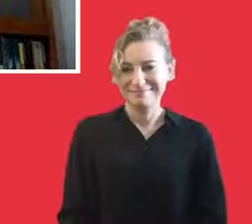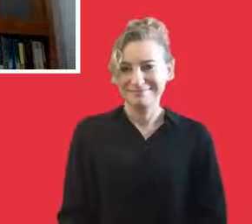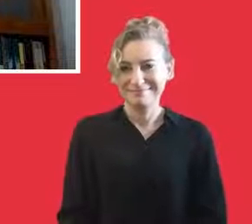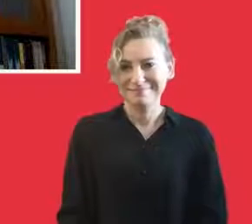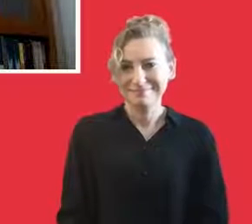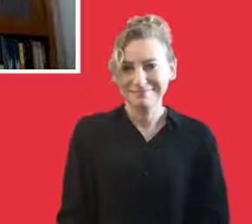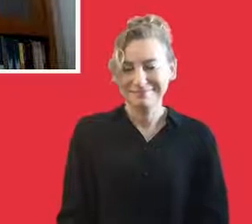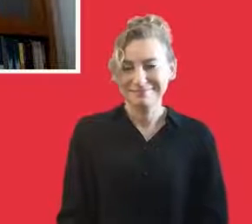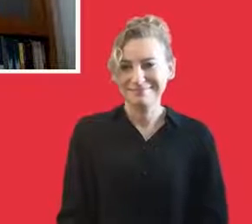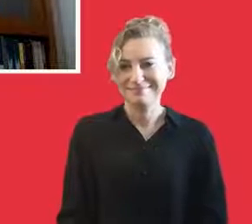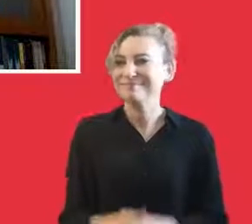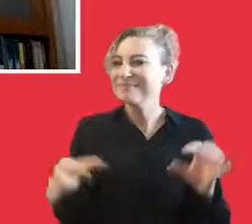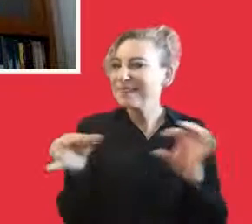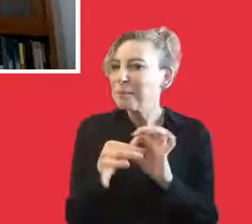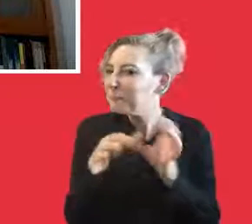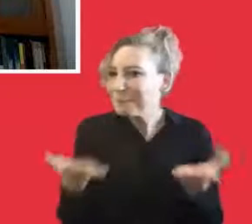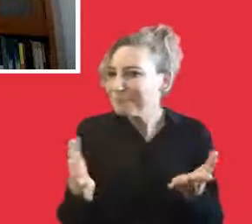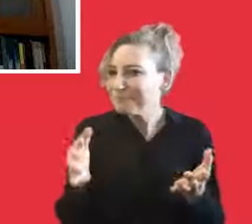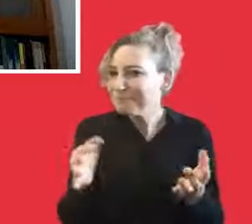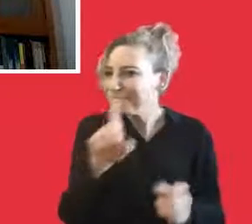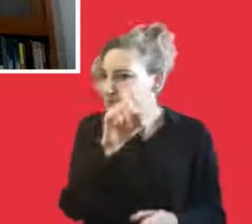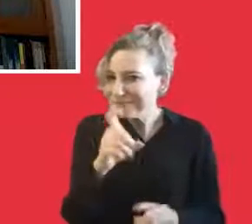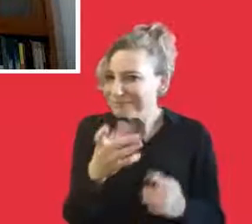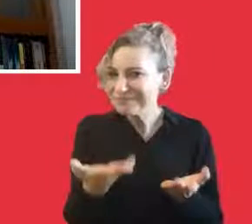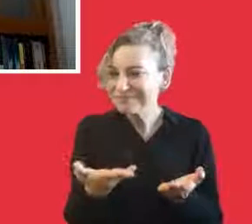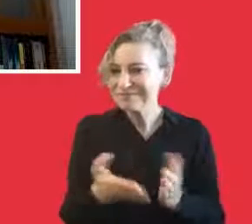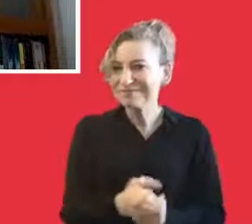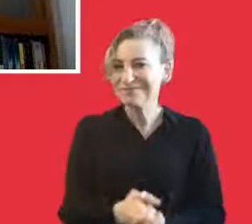Mr. Mehmet, are you connected?